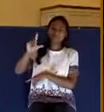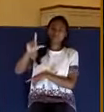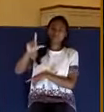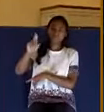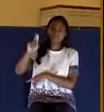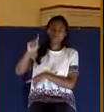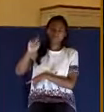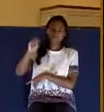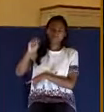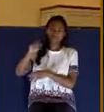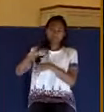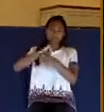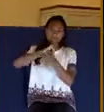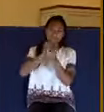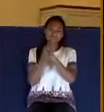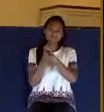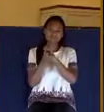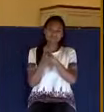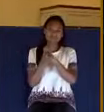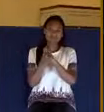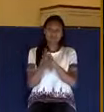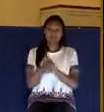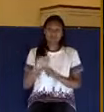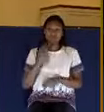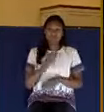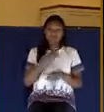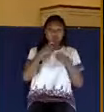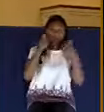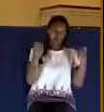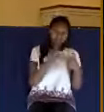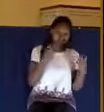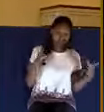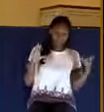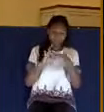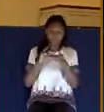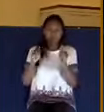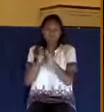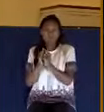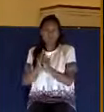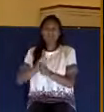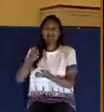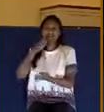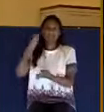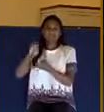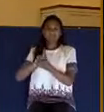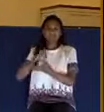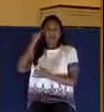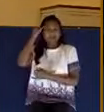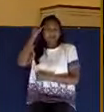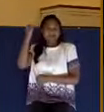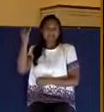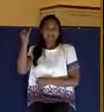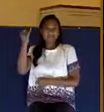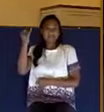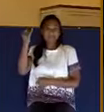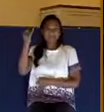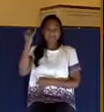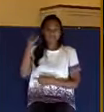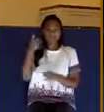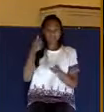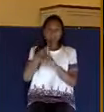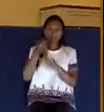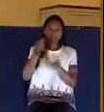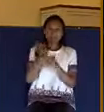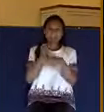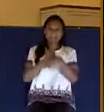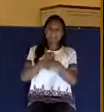sin in a fallen world infused with evolutionary thinking. Ken Ham wrote this, Darwinian